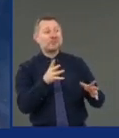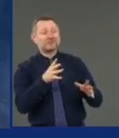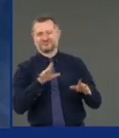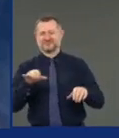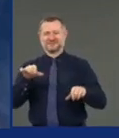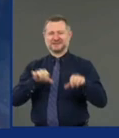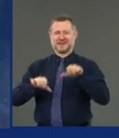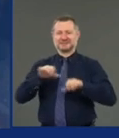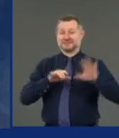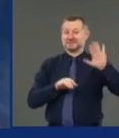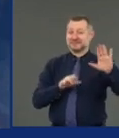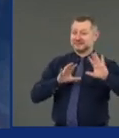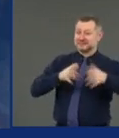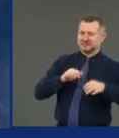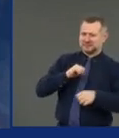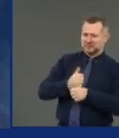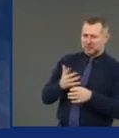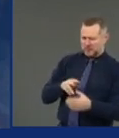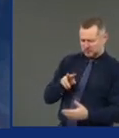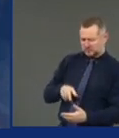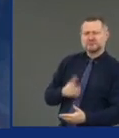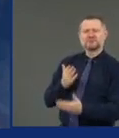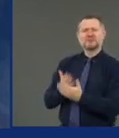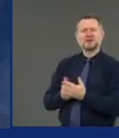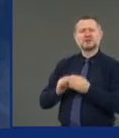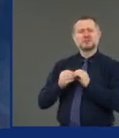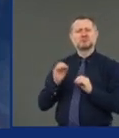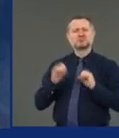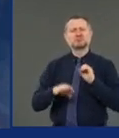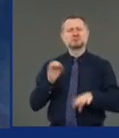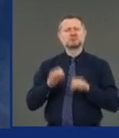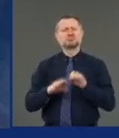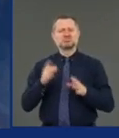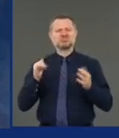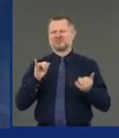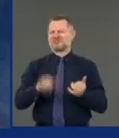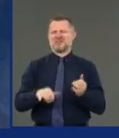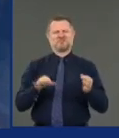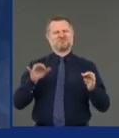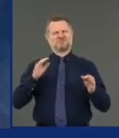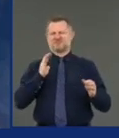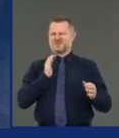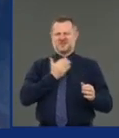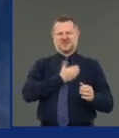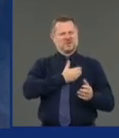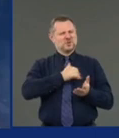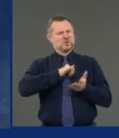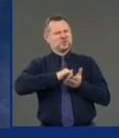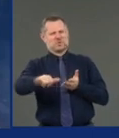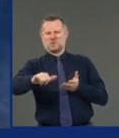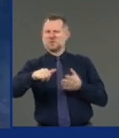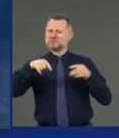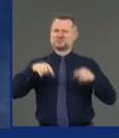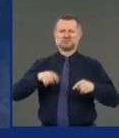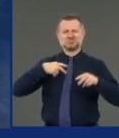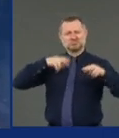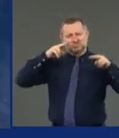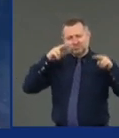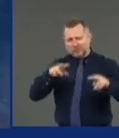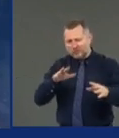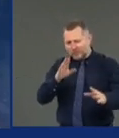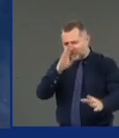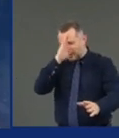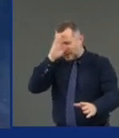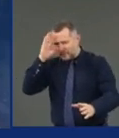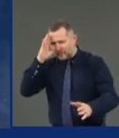And that's how we're doing it. We're doing it on the metrics. We're looking at the hospitalization rate. We're looking at the death rate. How